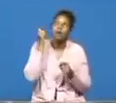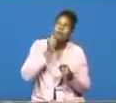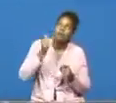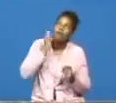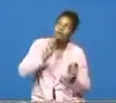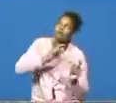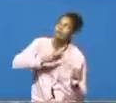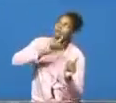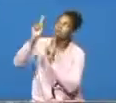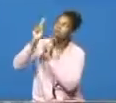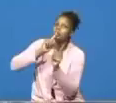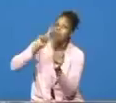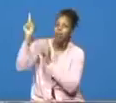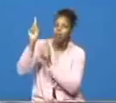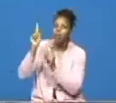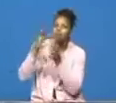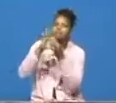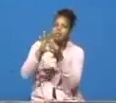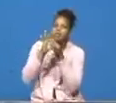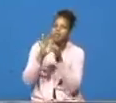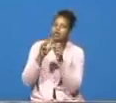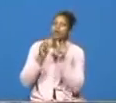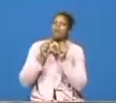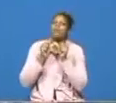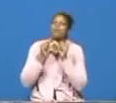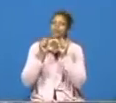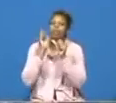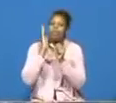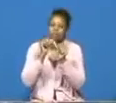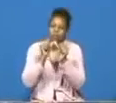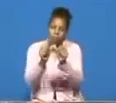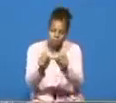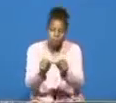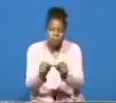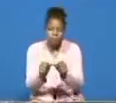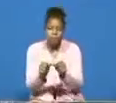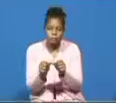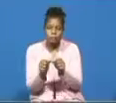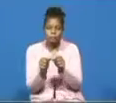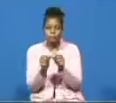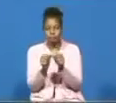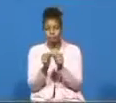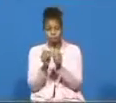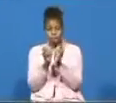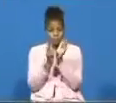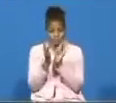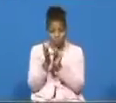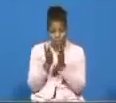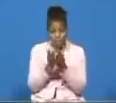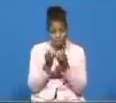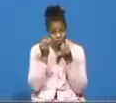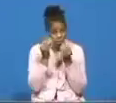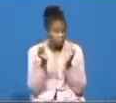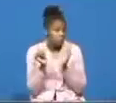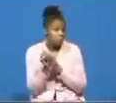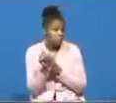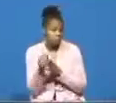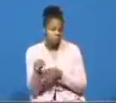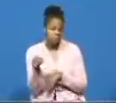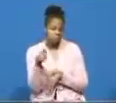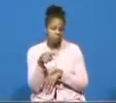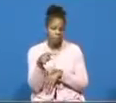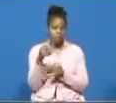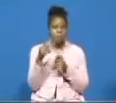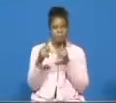remains sweet are you hearing me somebody and so the bible tells us here it tells us here they talk about